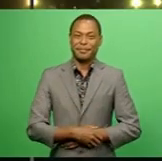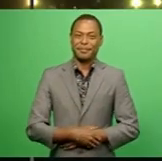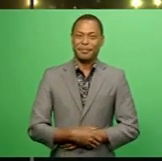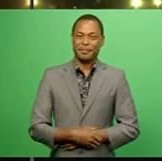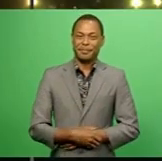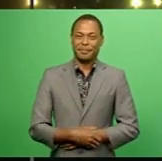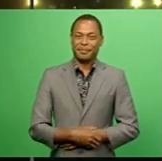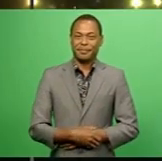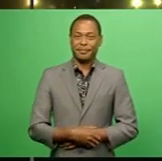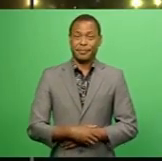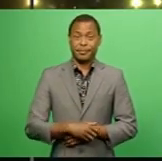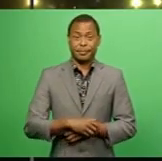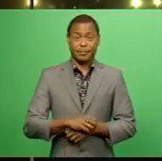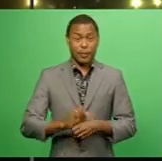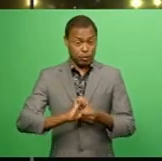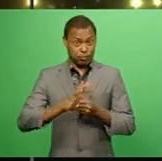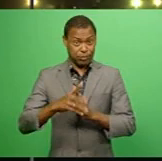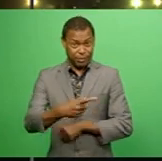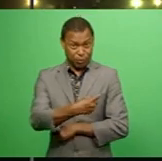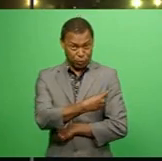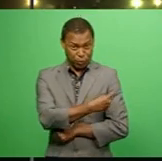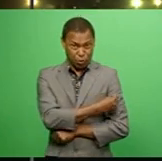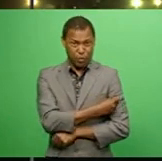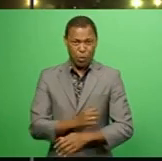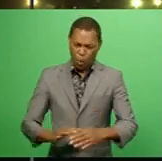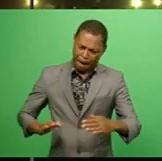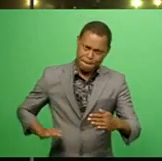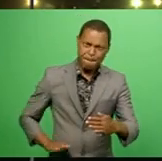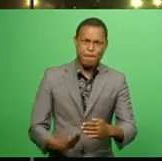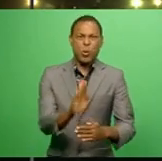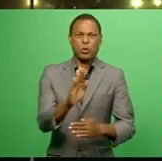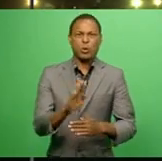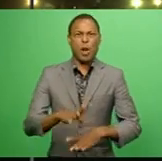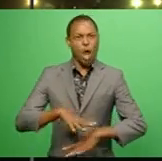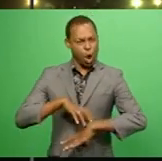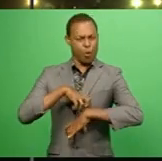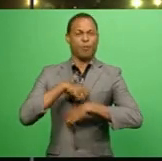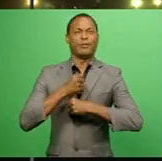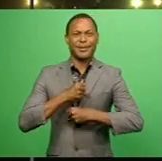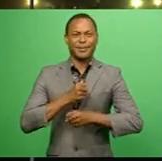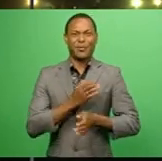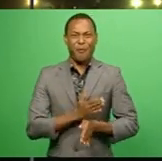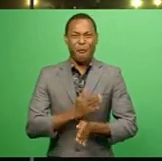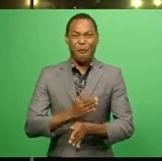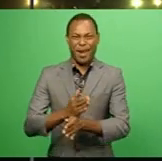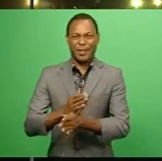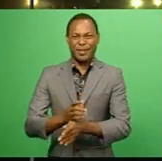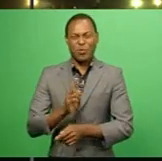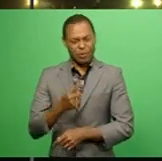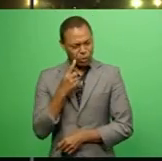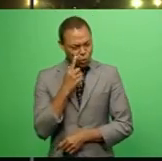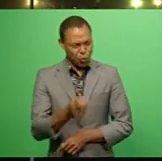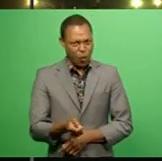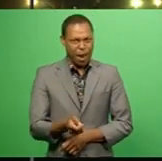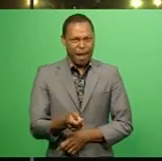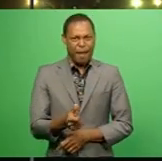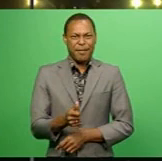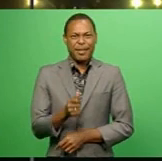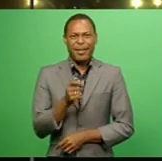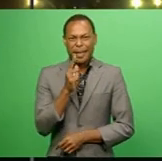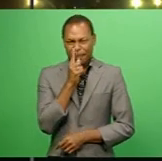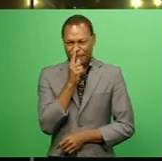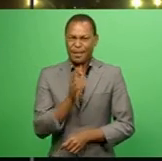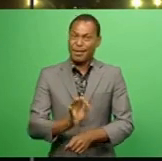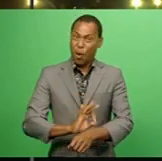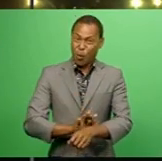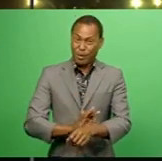The AstraZeneca vaccine will boost the confidence of frontline workers tasked with looking after COVID-19 patients. Lothoka